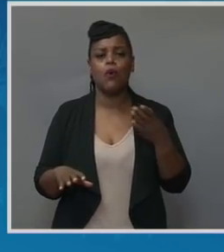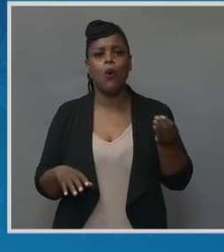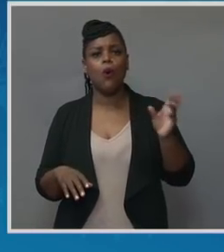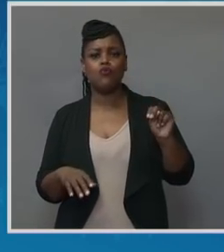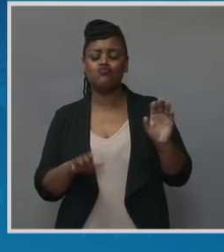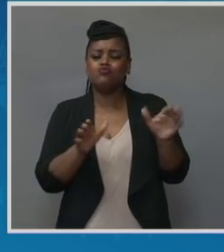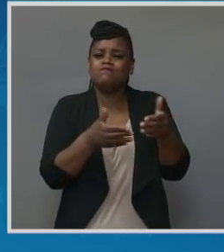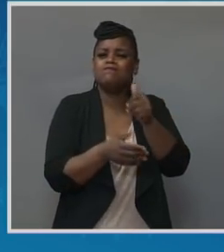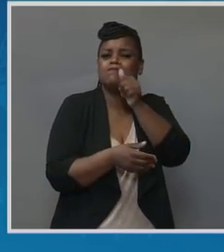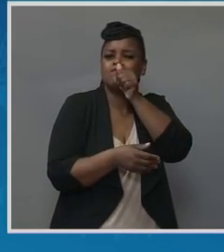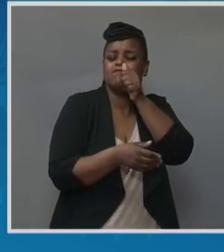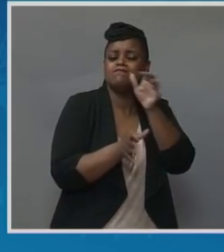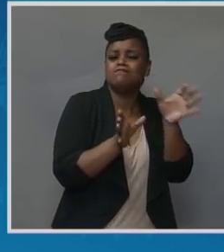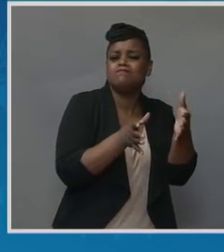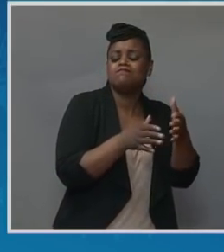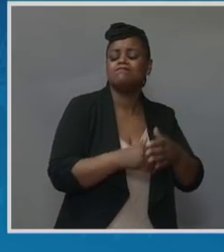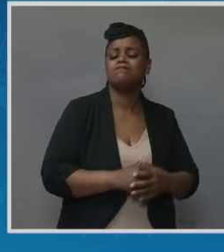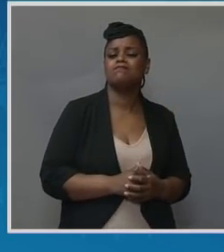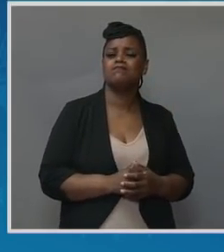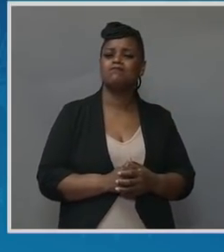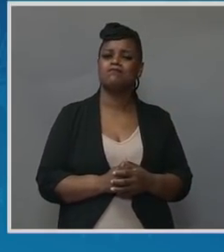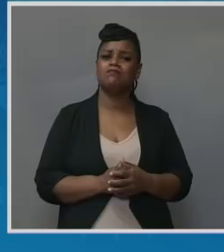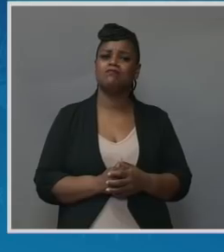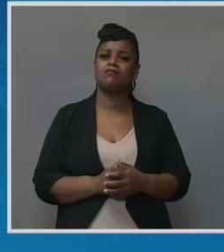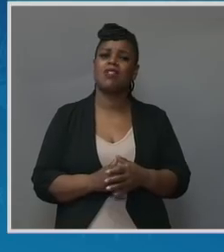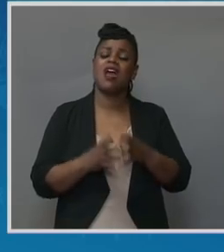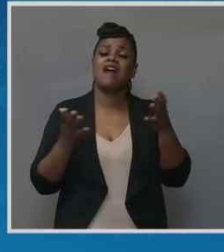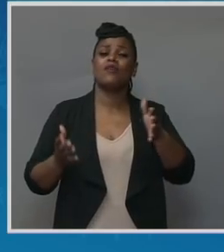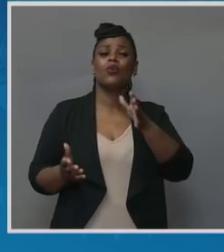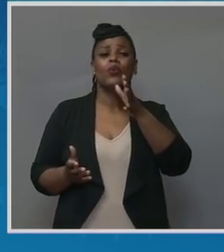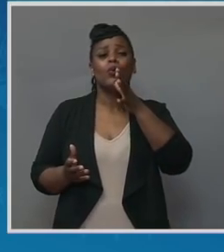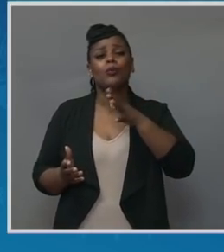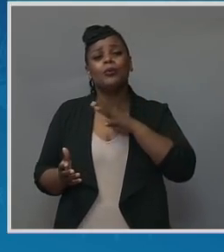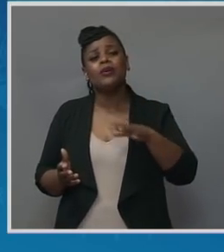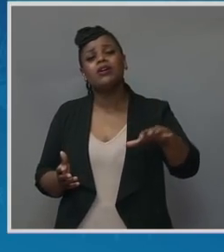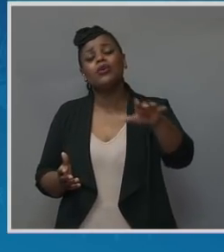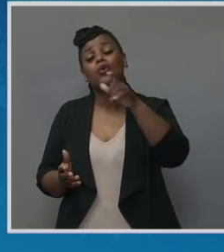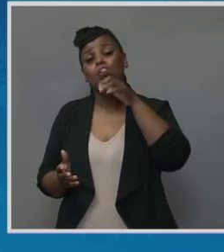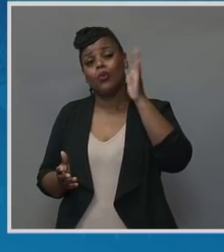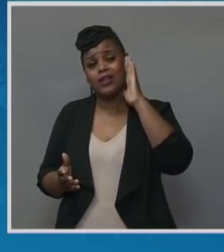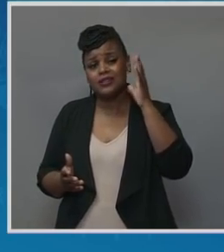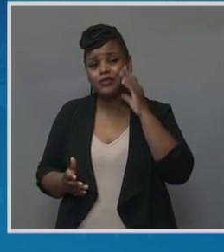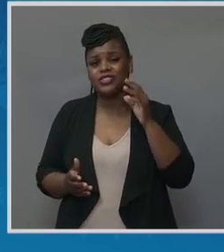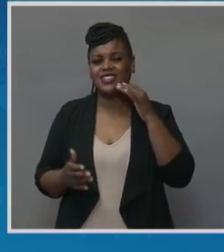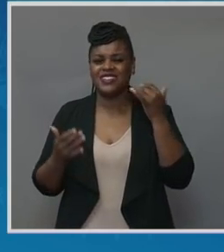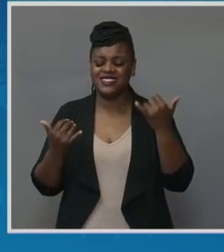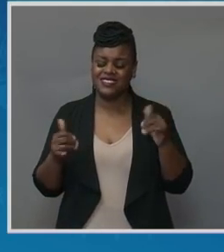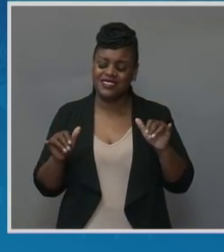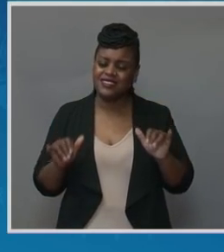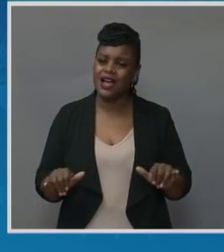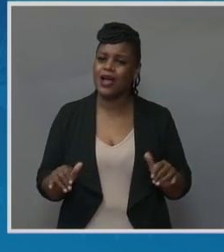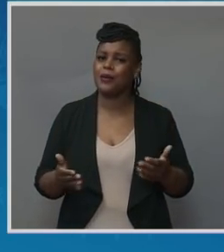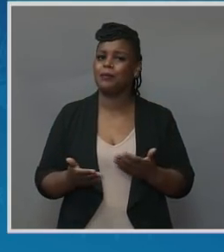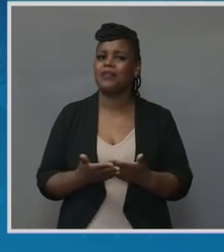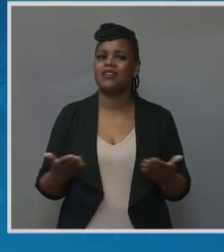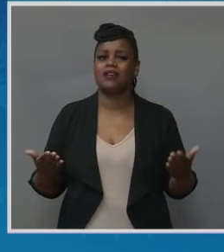the loss of pregnancy or child loss without resources they deserve. One in four.